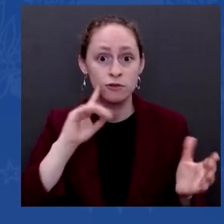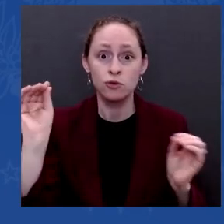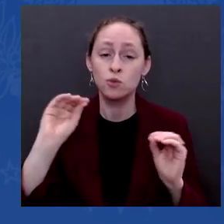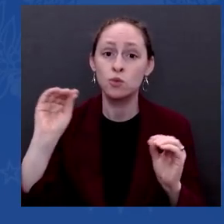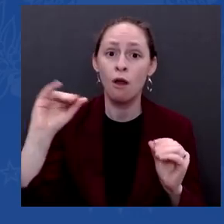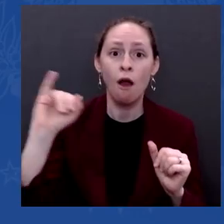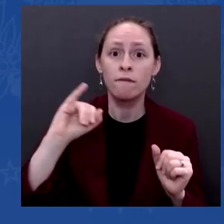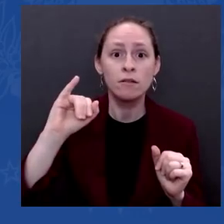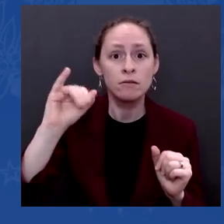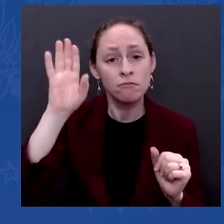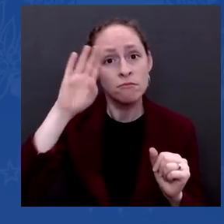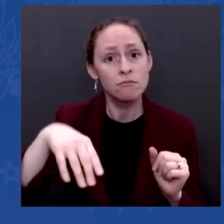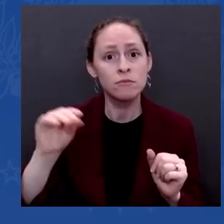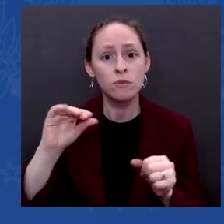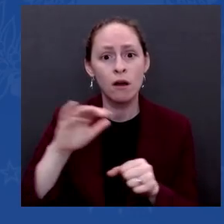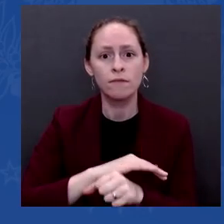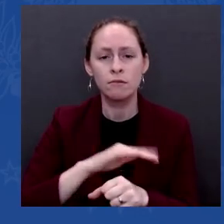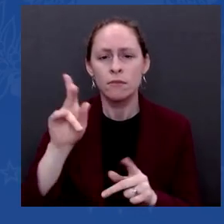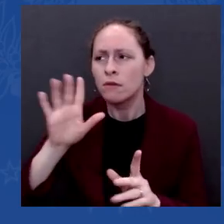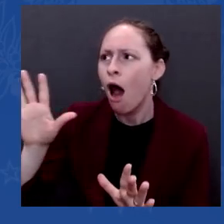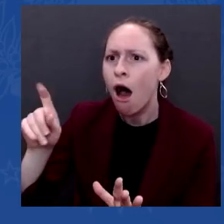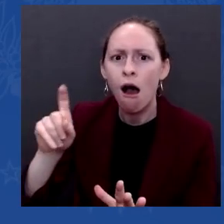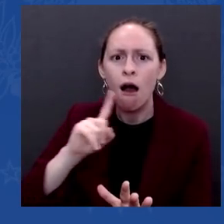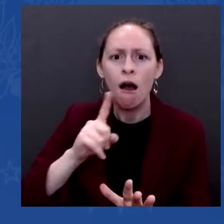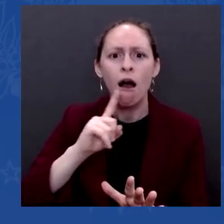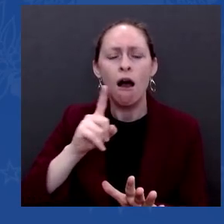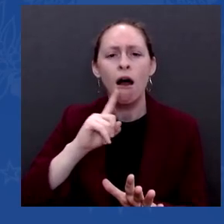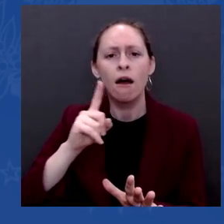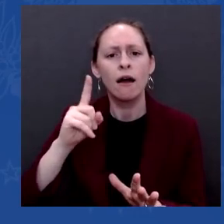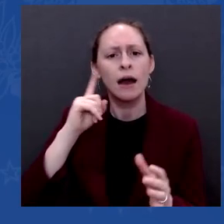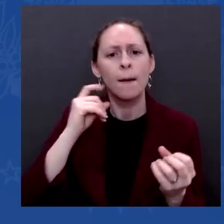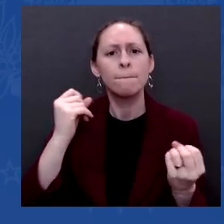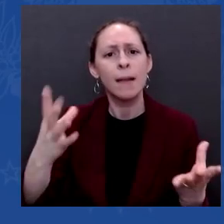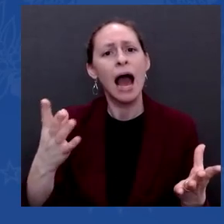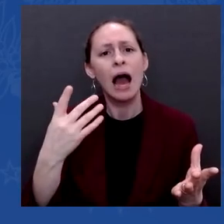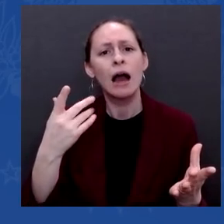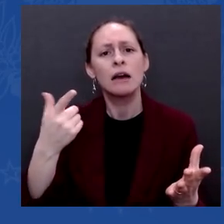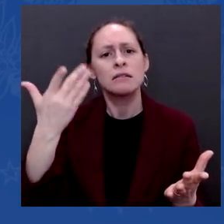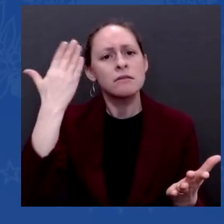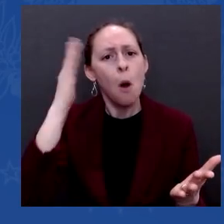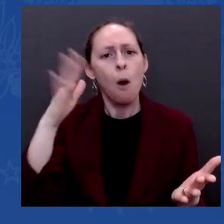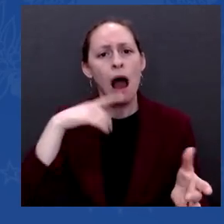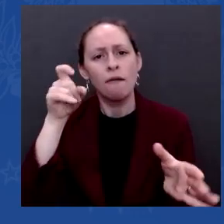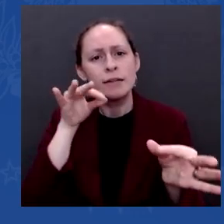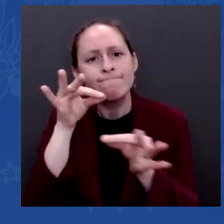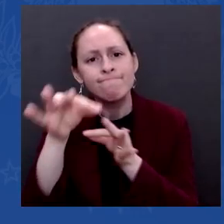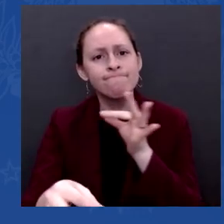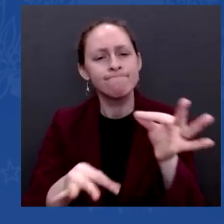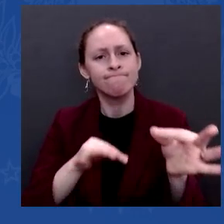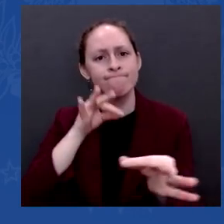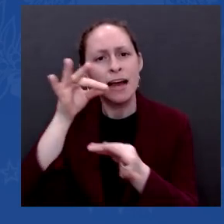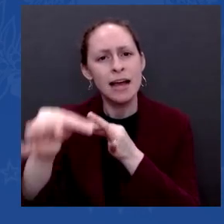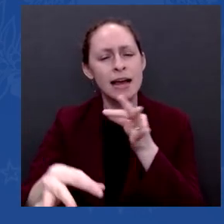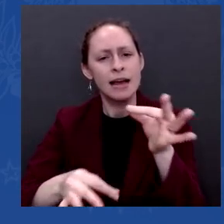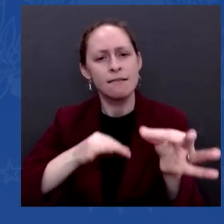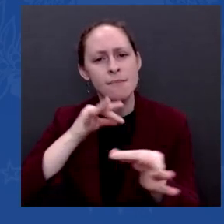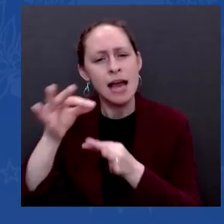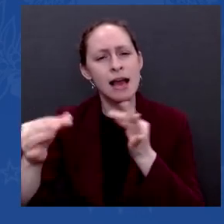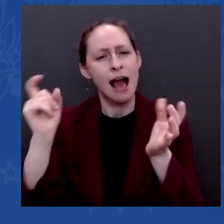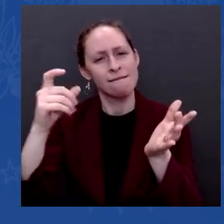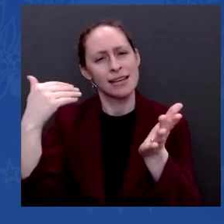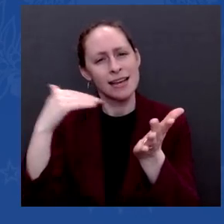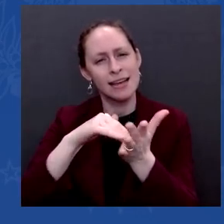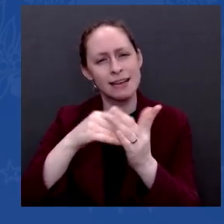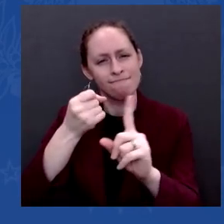We won over 38 seats because we had explained to the people exactly what, in fact, had